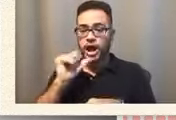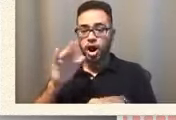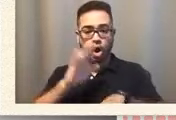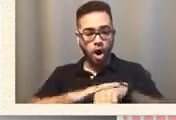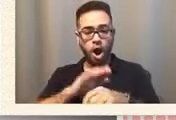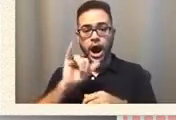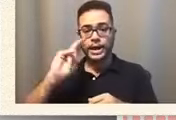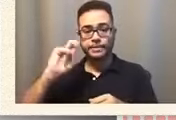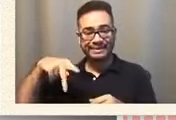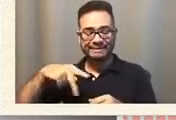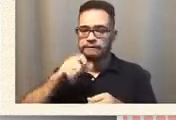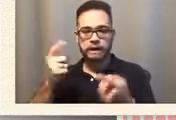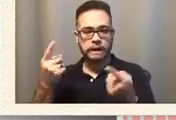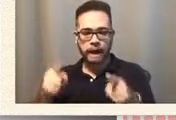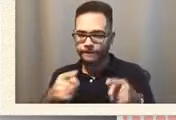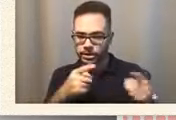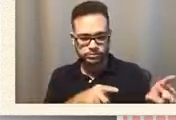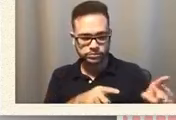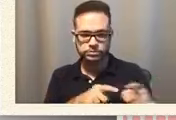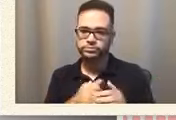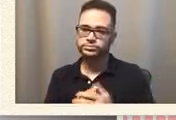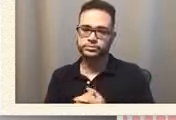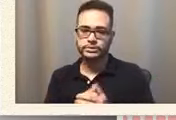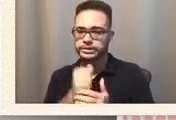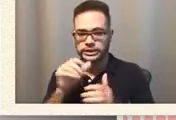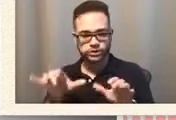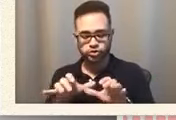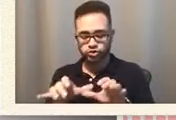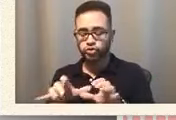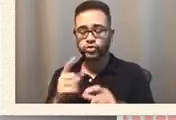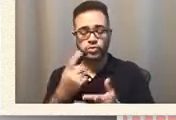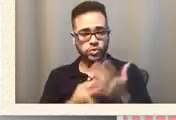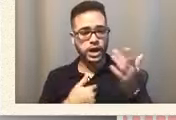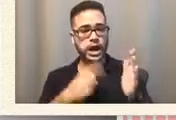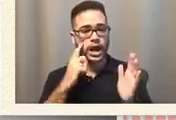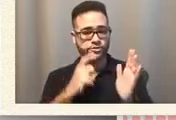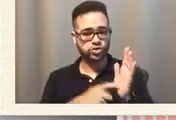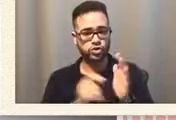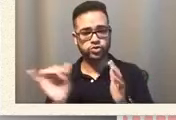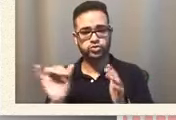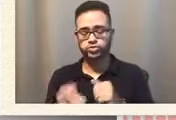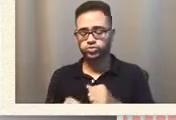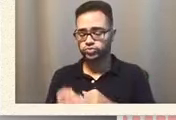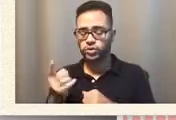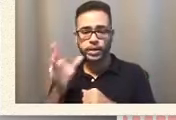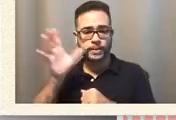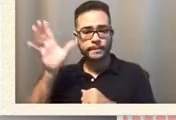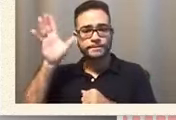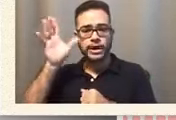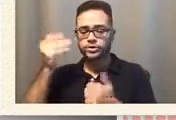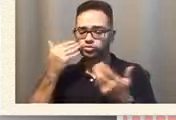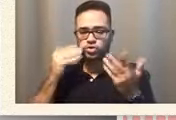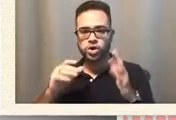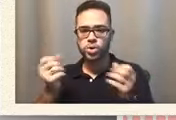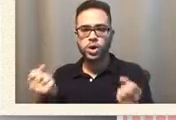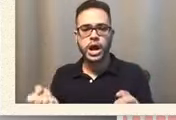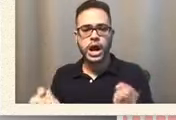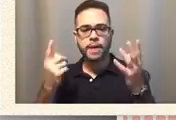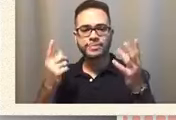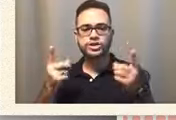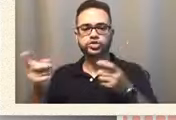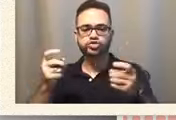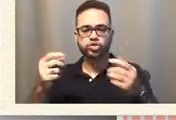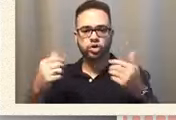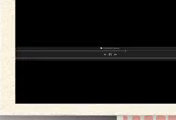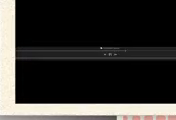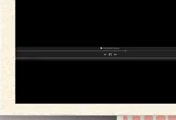and what I'm noticing is that, one, the parents don't know how much control they have over the IEP.